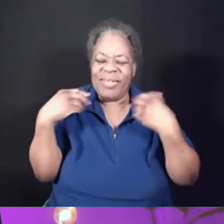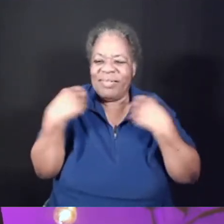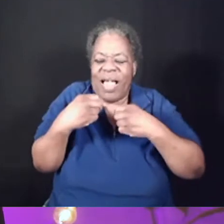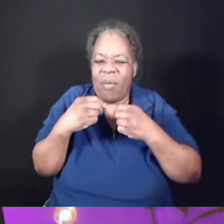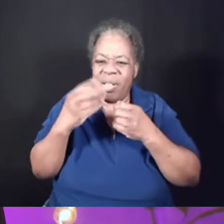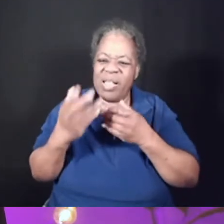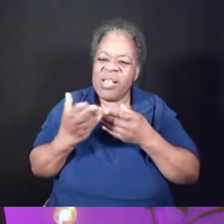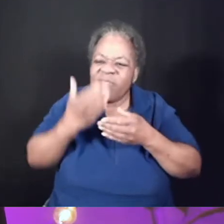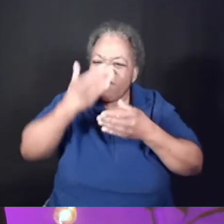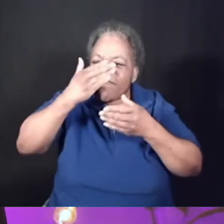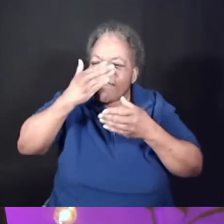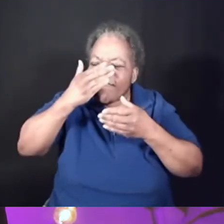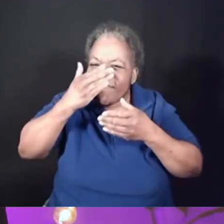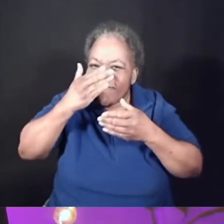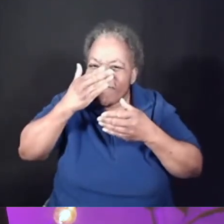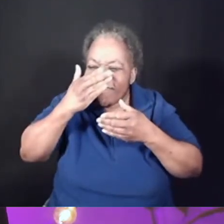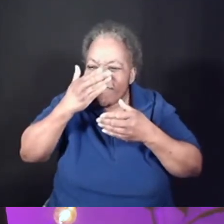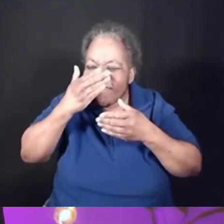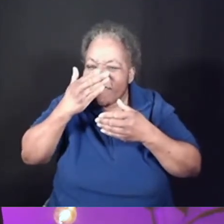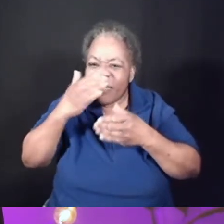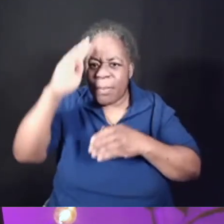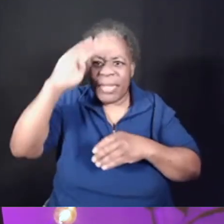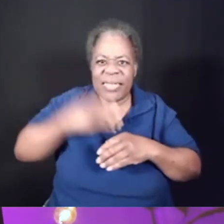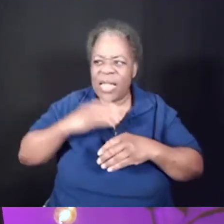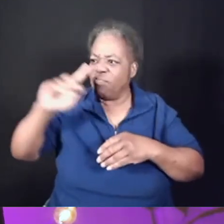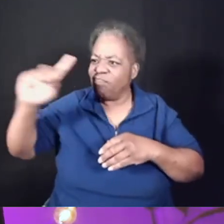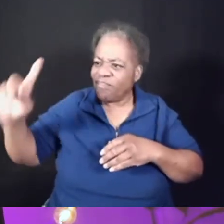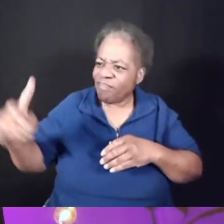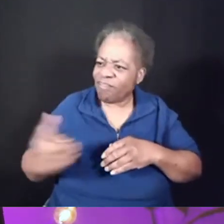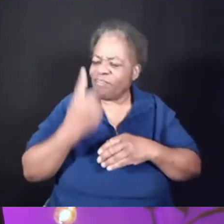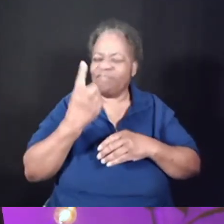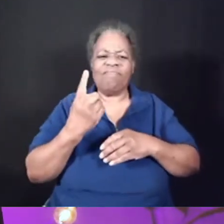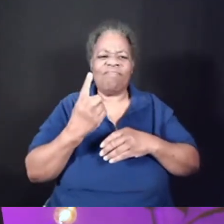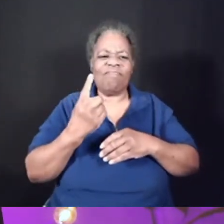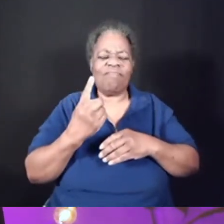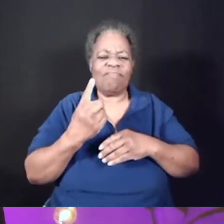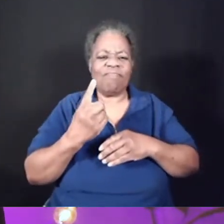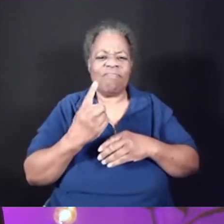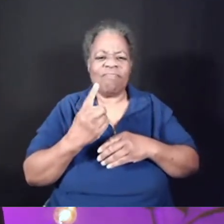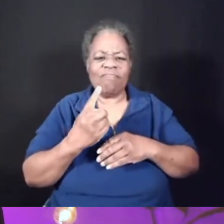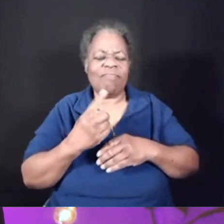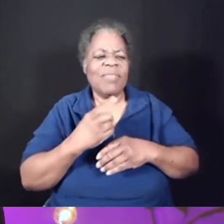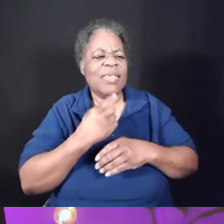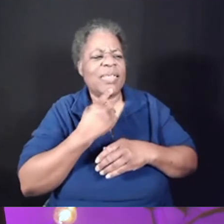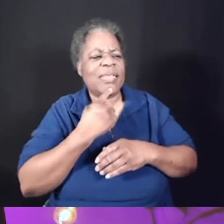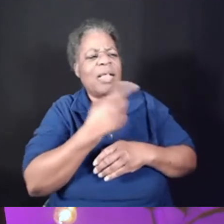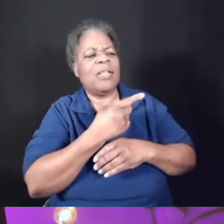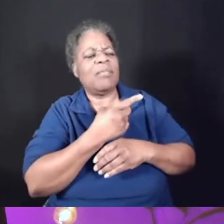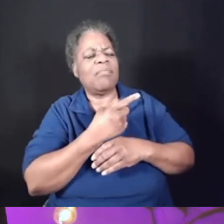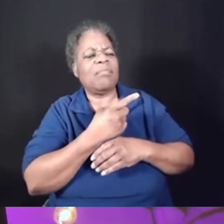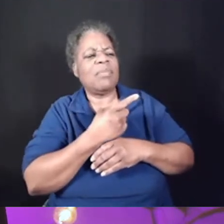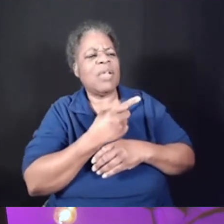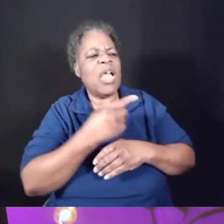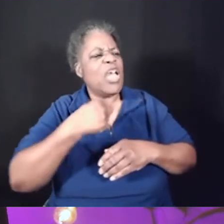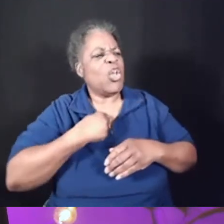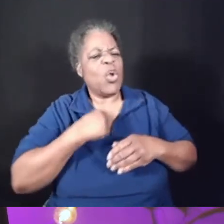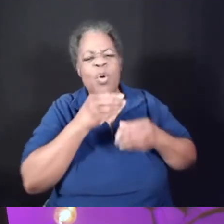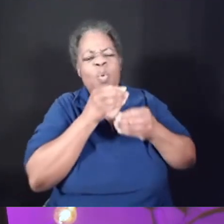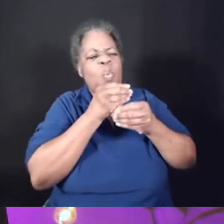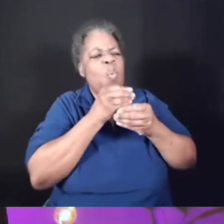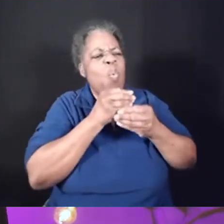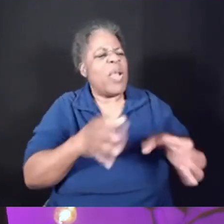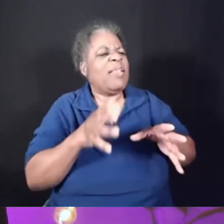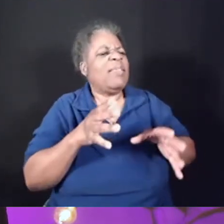blood. Truman enters the kitchen and with complete sincerity tells me that I am wasting his